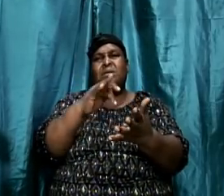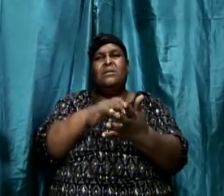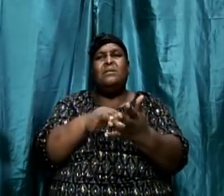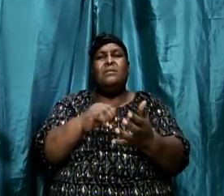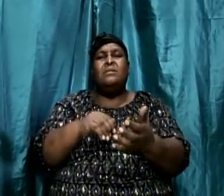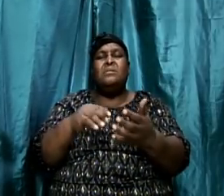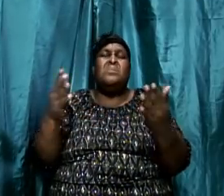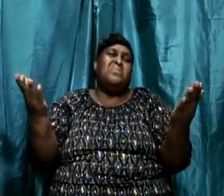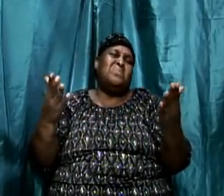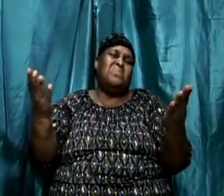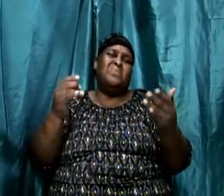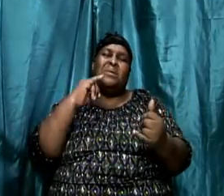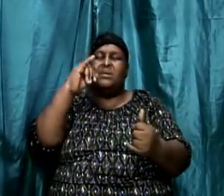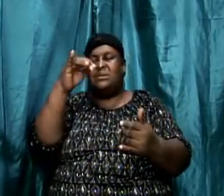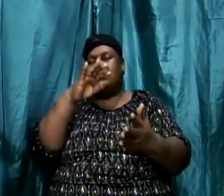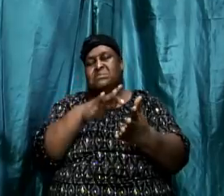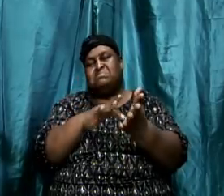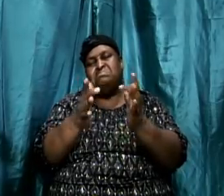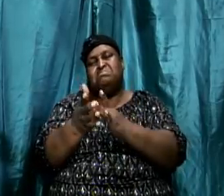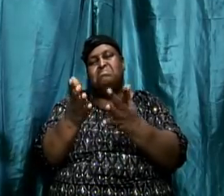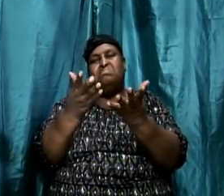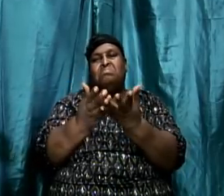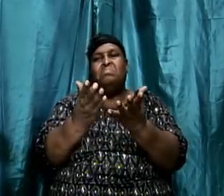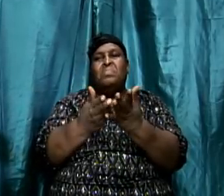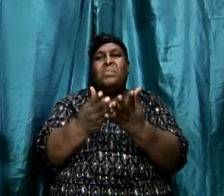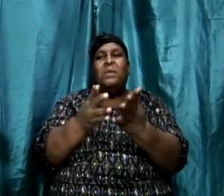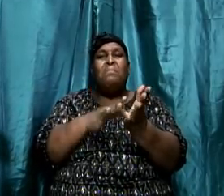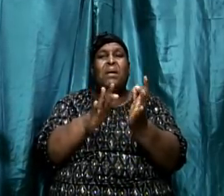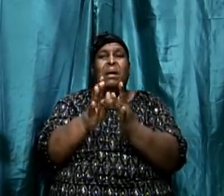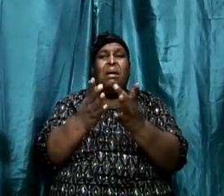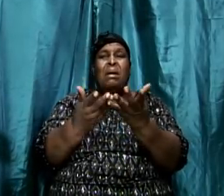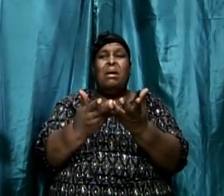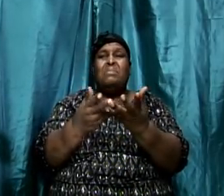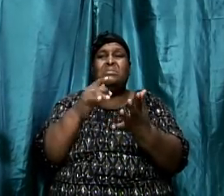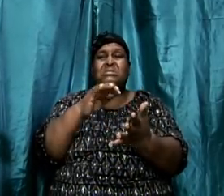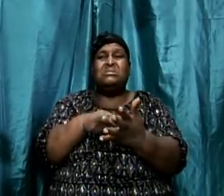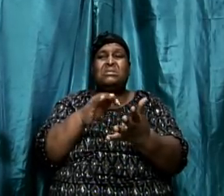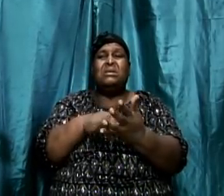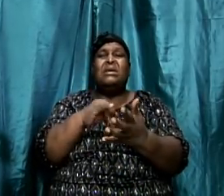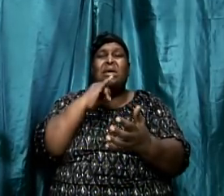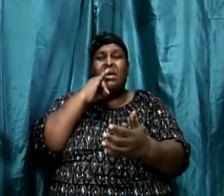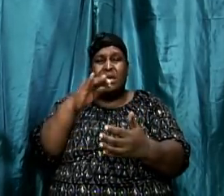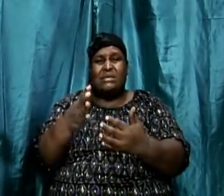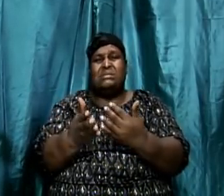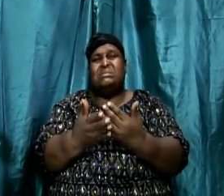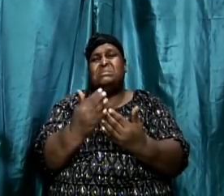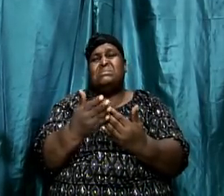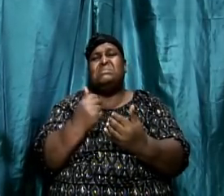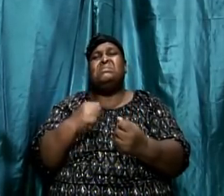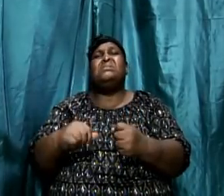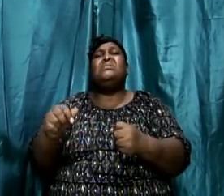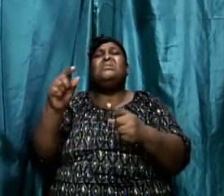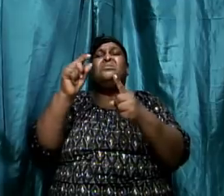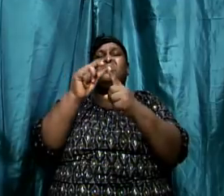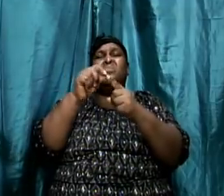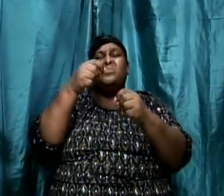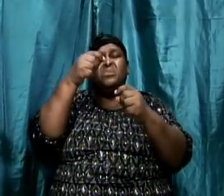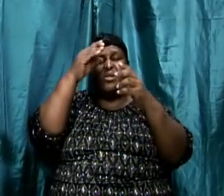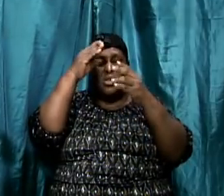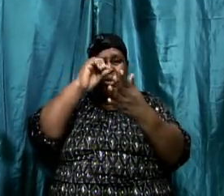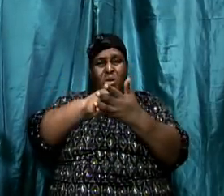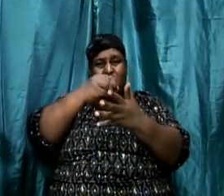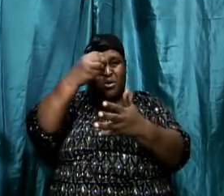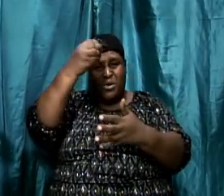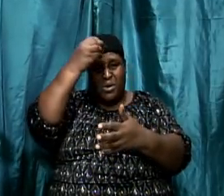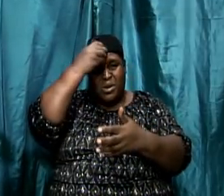What is Bible study? Now, Bible study is a systematic approach to the Word of God. know I use the